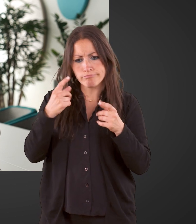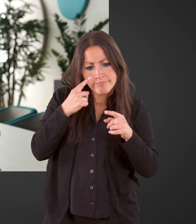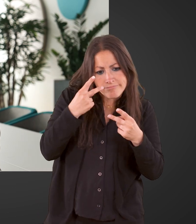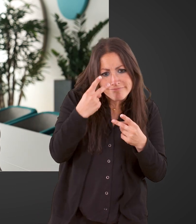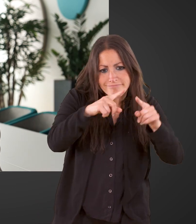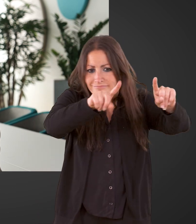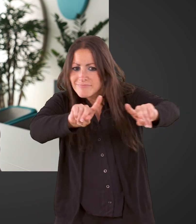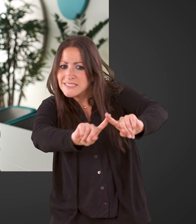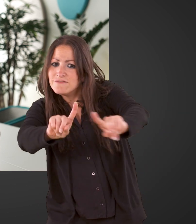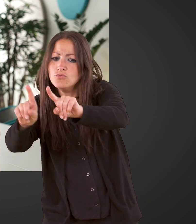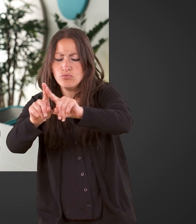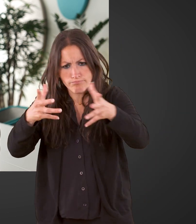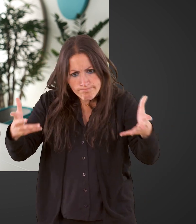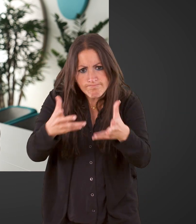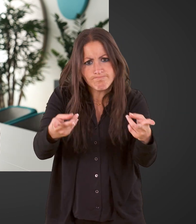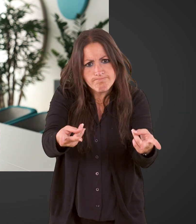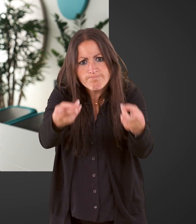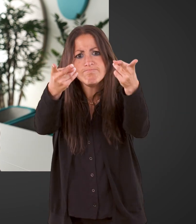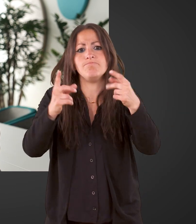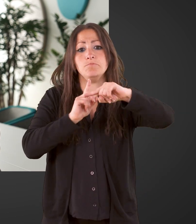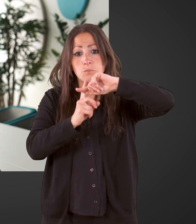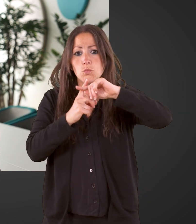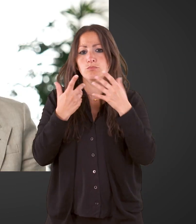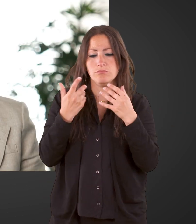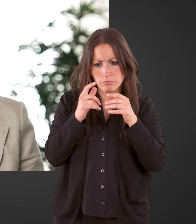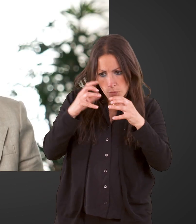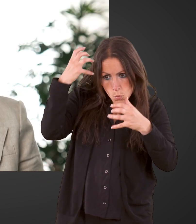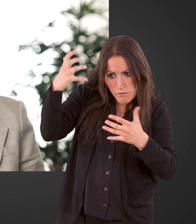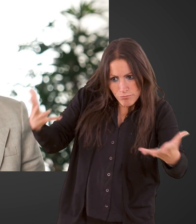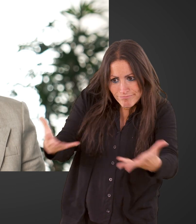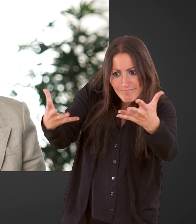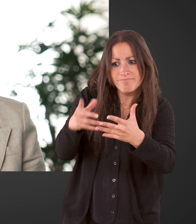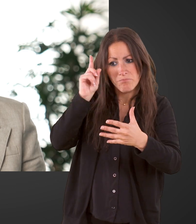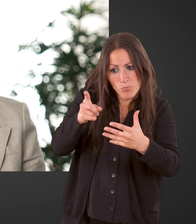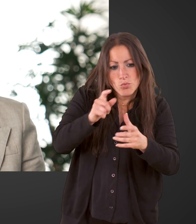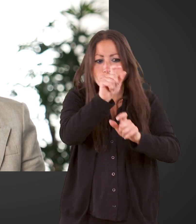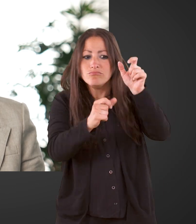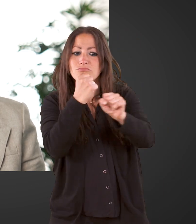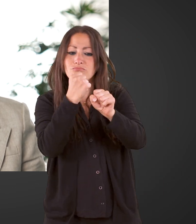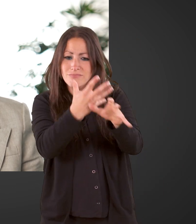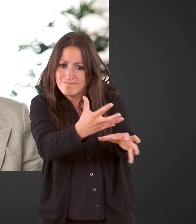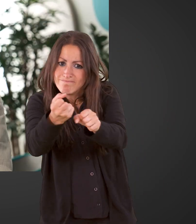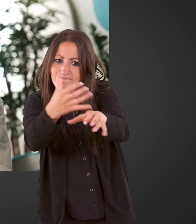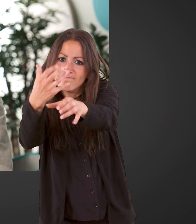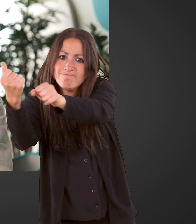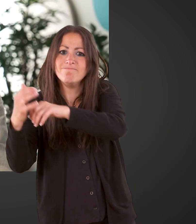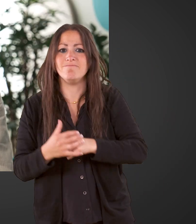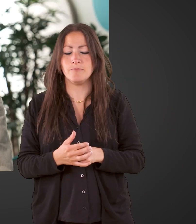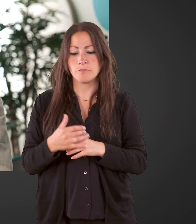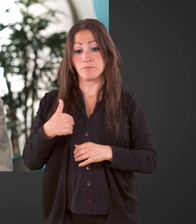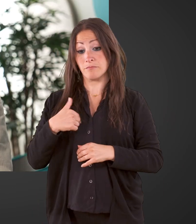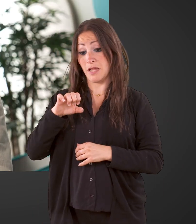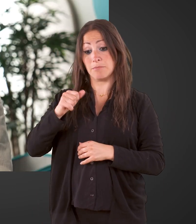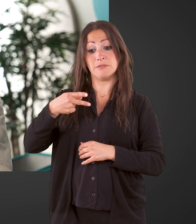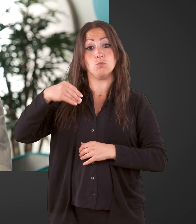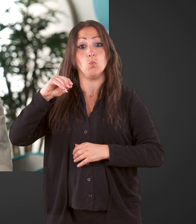value diversity, and they are committed to promote policies that would allow them to have a diverse workforce. EPSO's